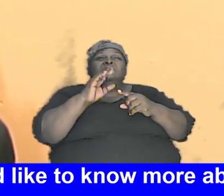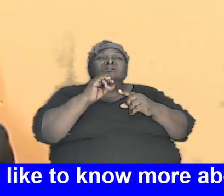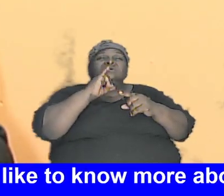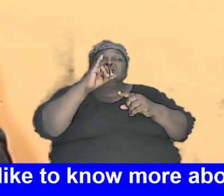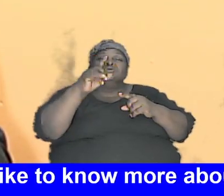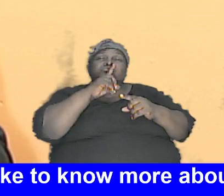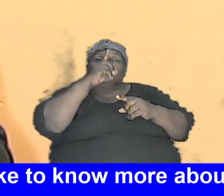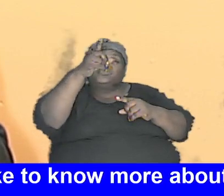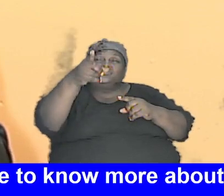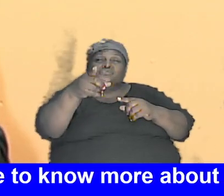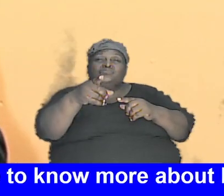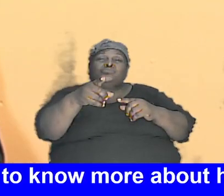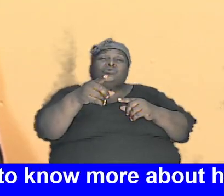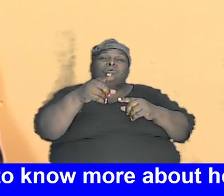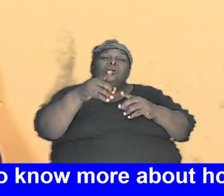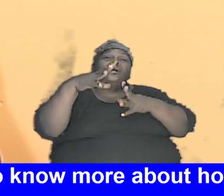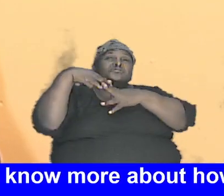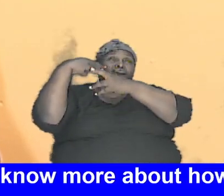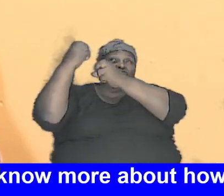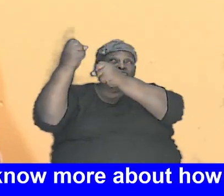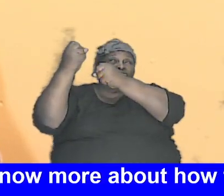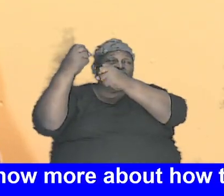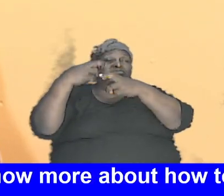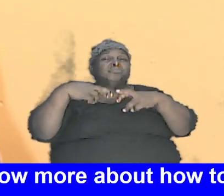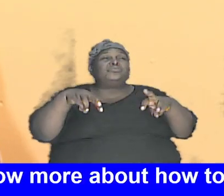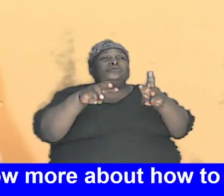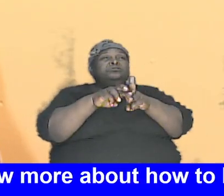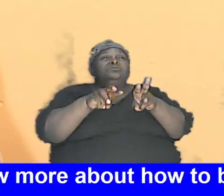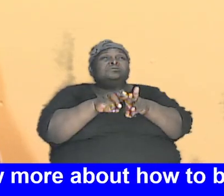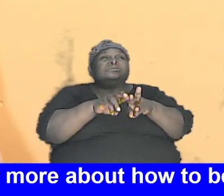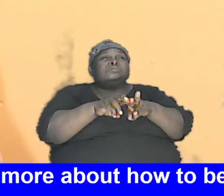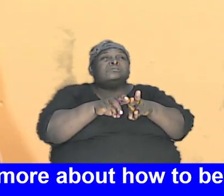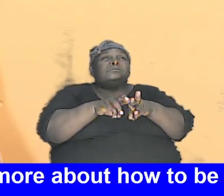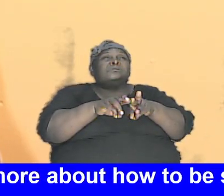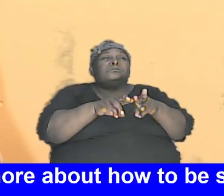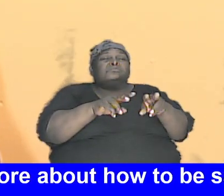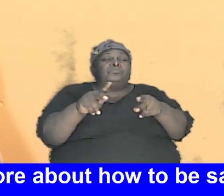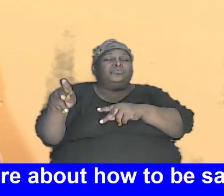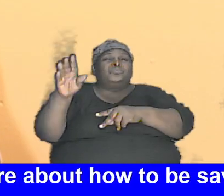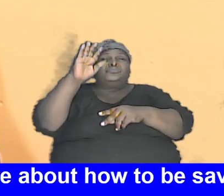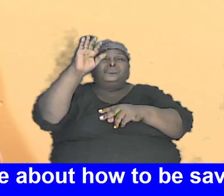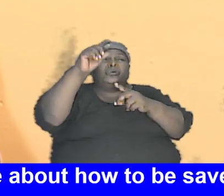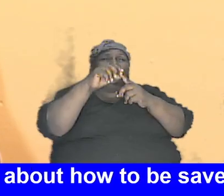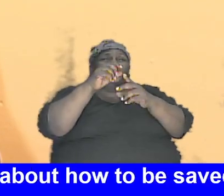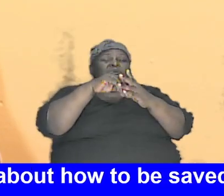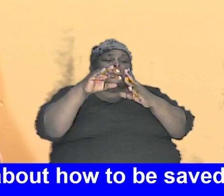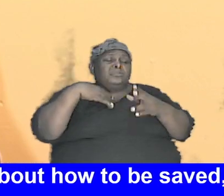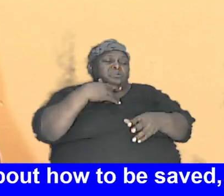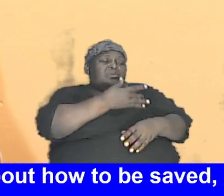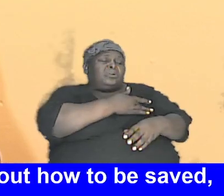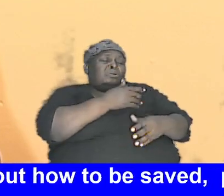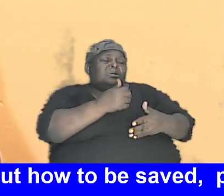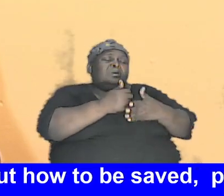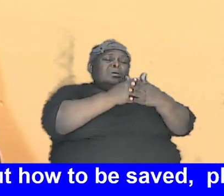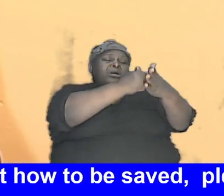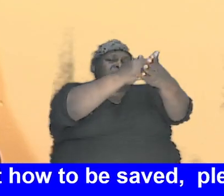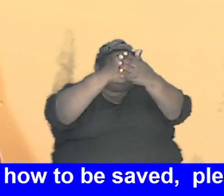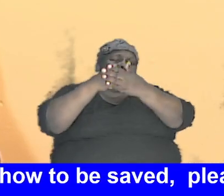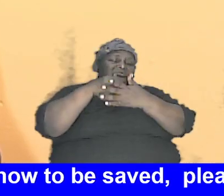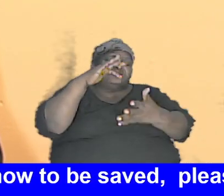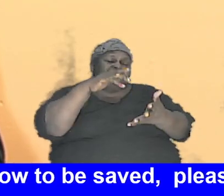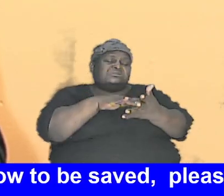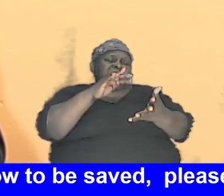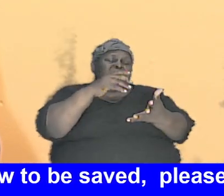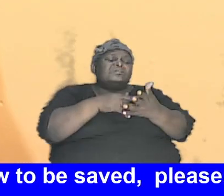indeed true and trustworthy plant your word in our hearts help us to study help us to review